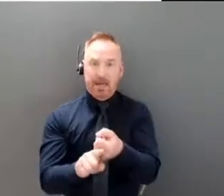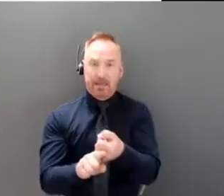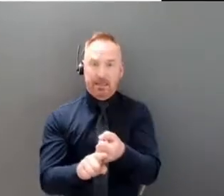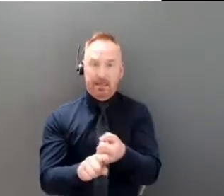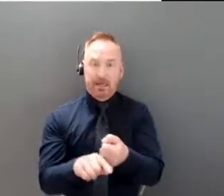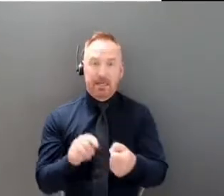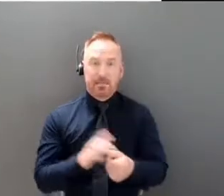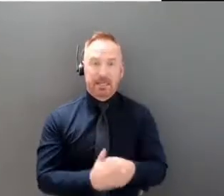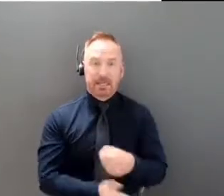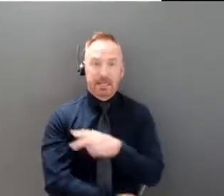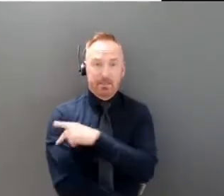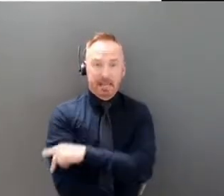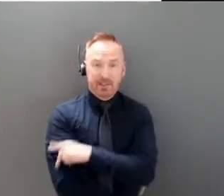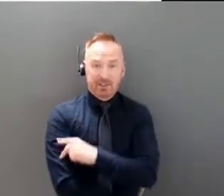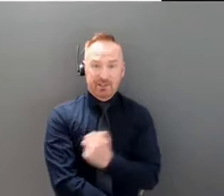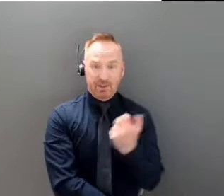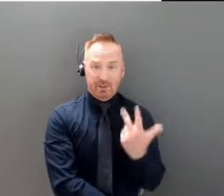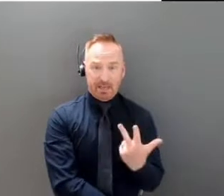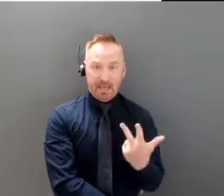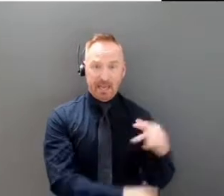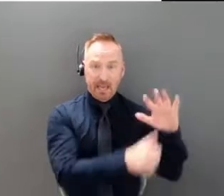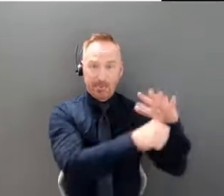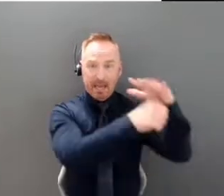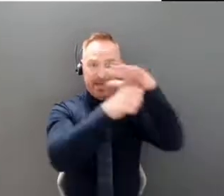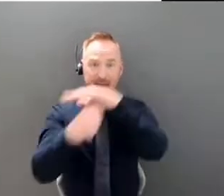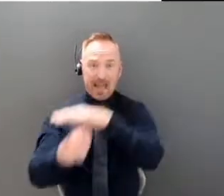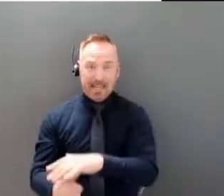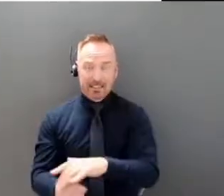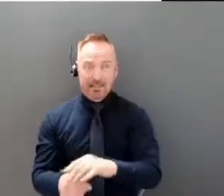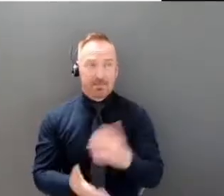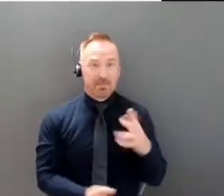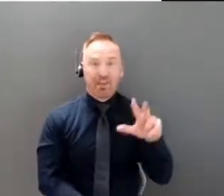being medevaced we might be talking about 30 patients being medevaced.